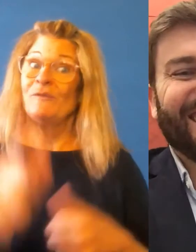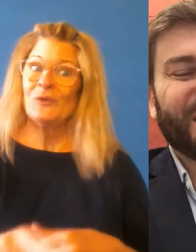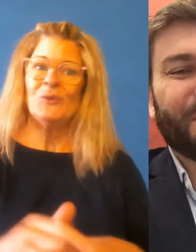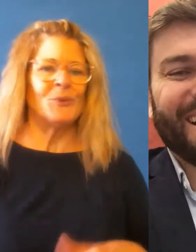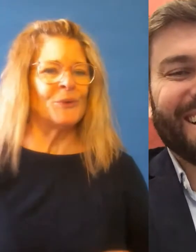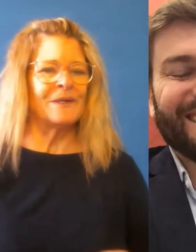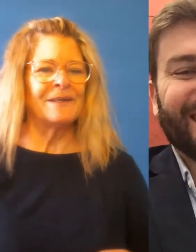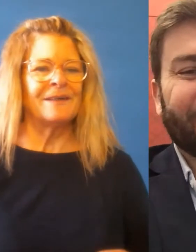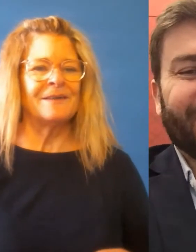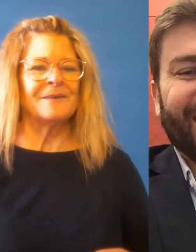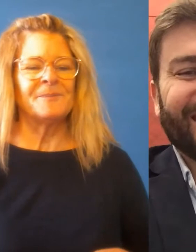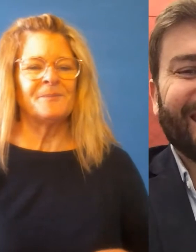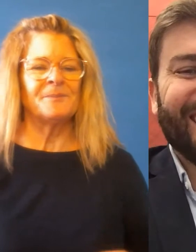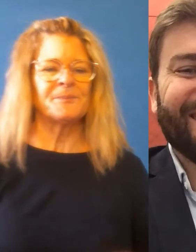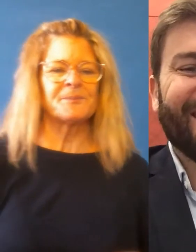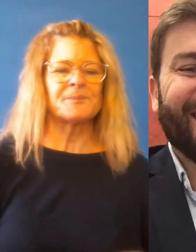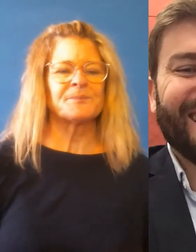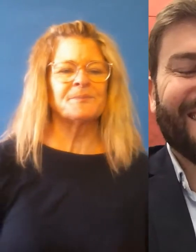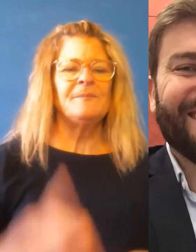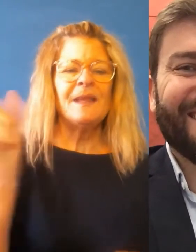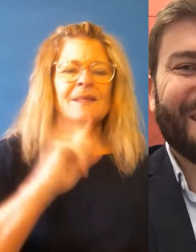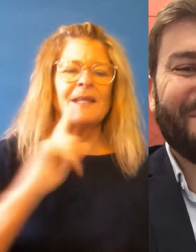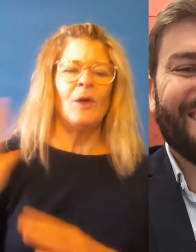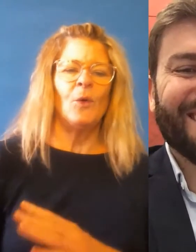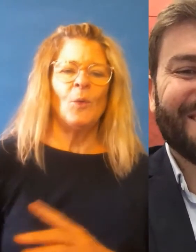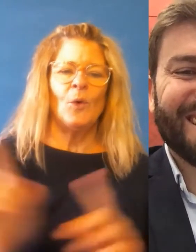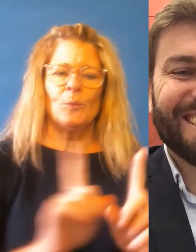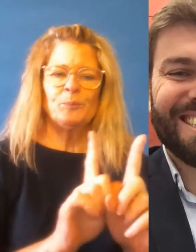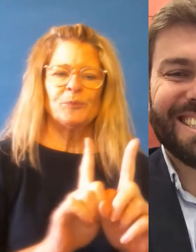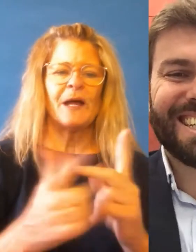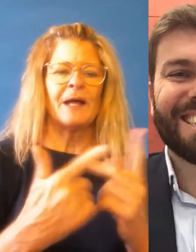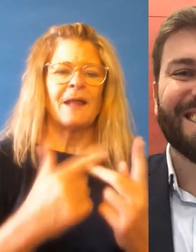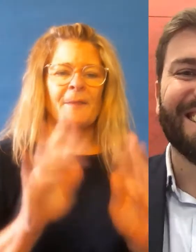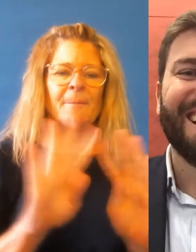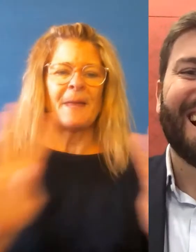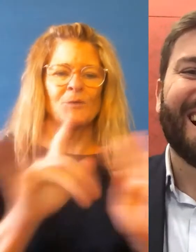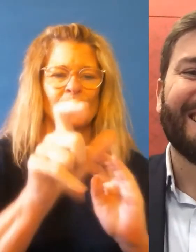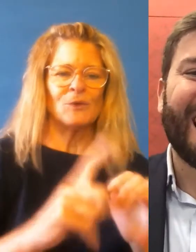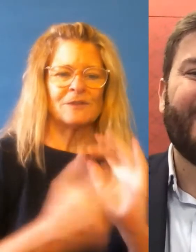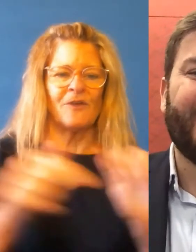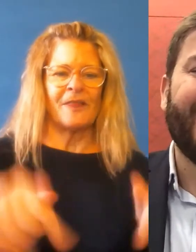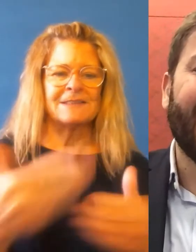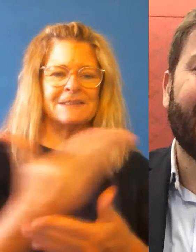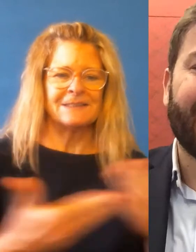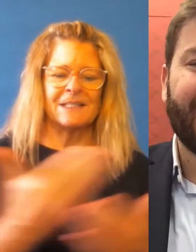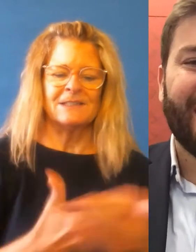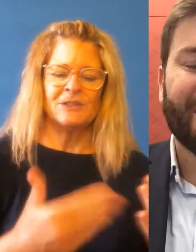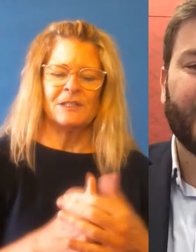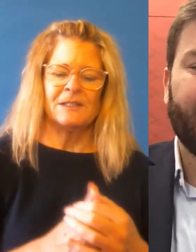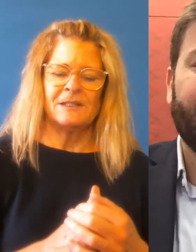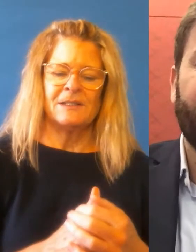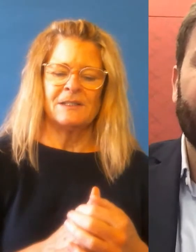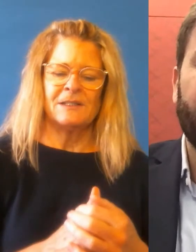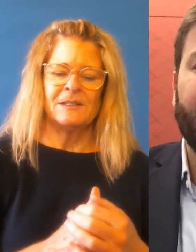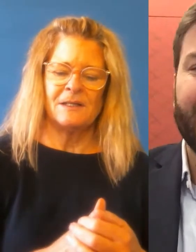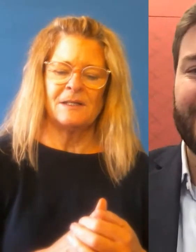Let's bring in, let's bring in another, another, uh, panellist for this discussion. Uh, Dame Nader Glavish,